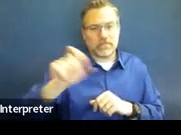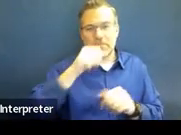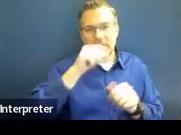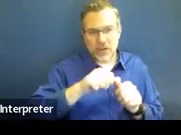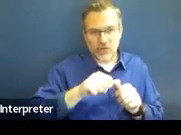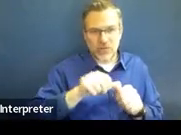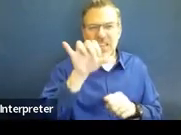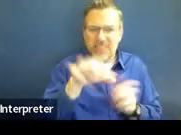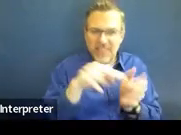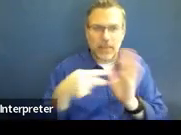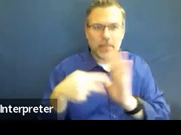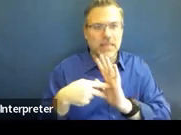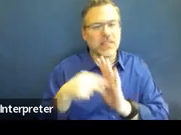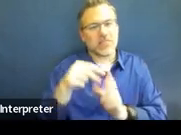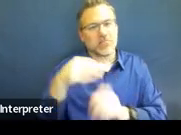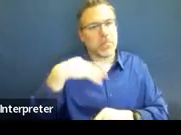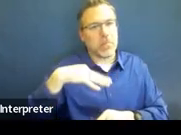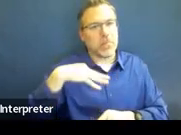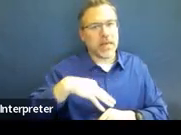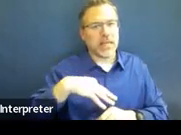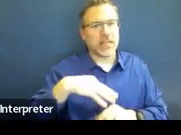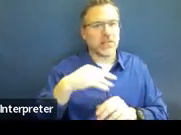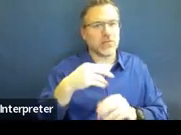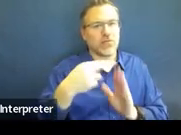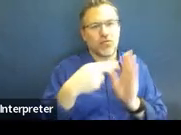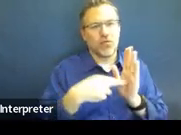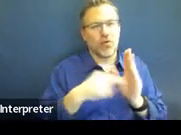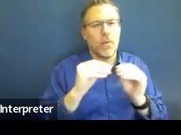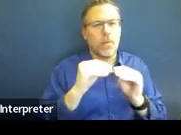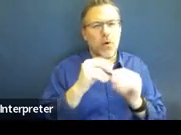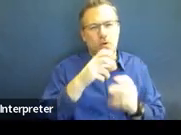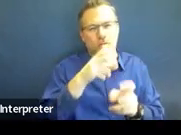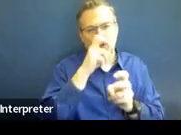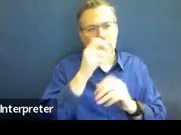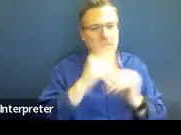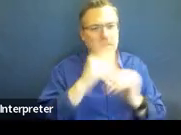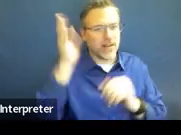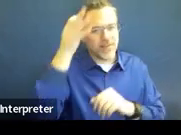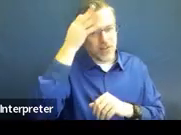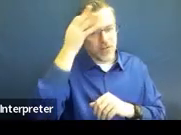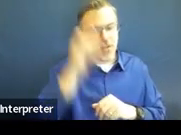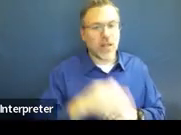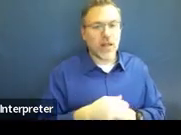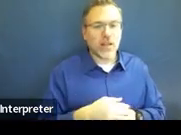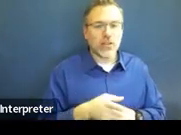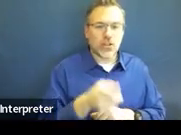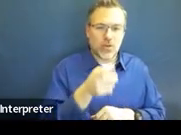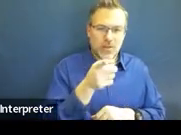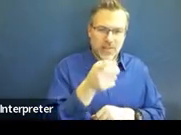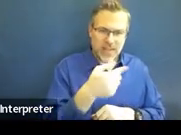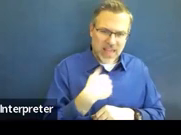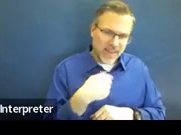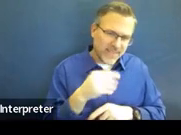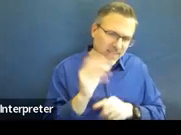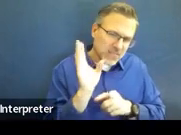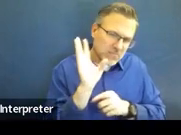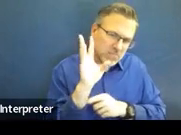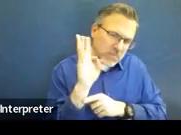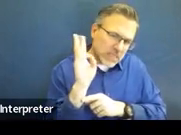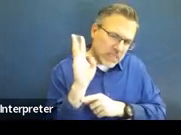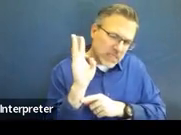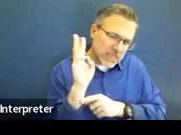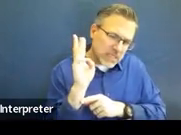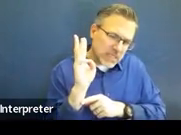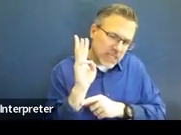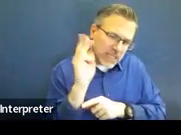And so that's how the form of the written notice is set up, with those six, basically, things